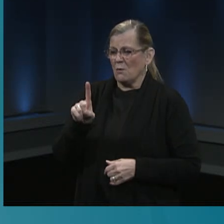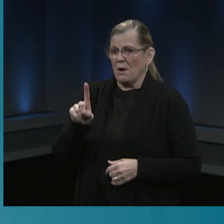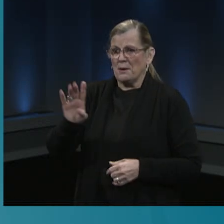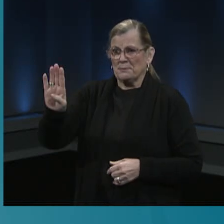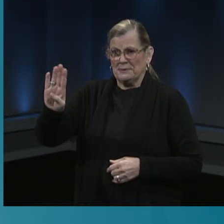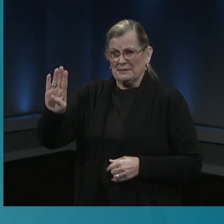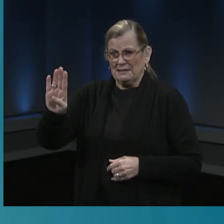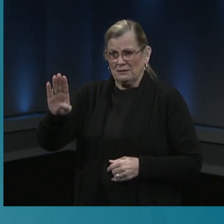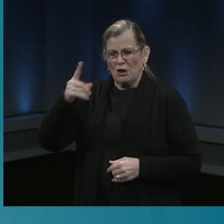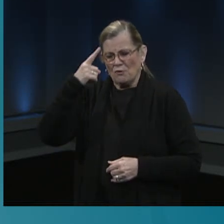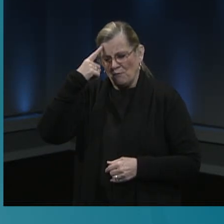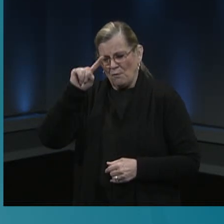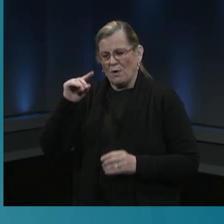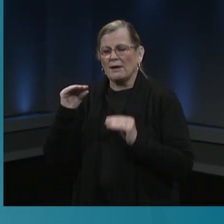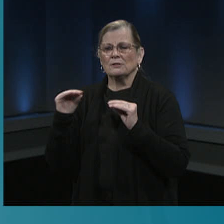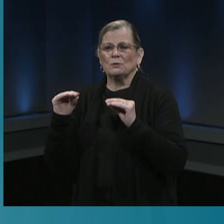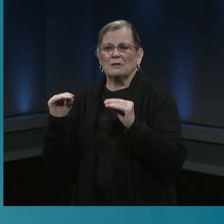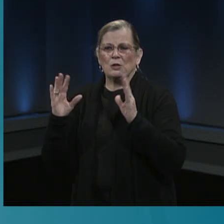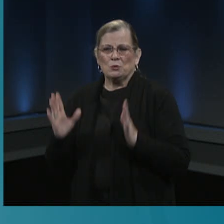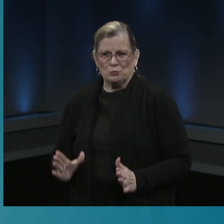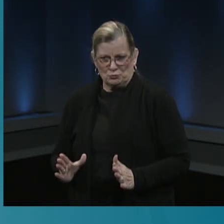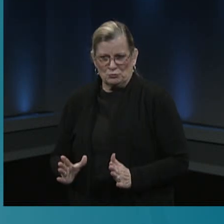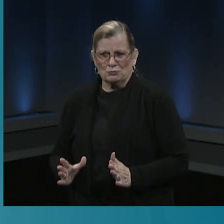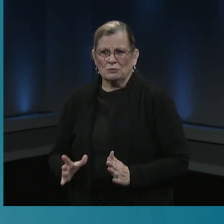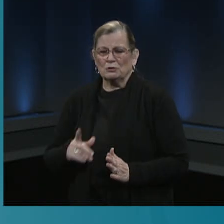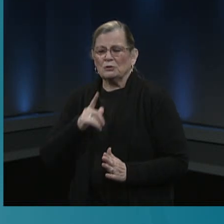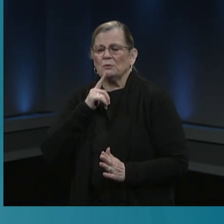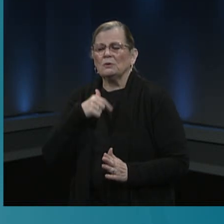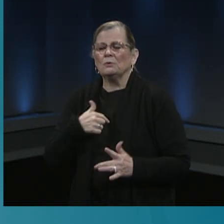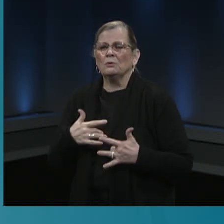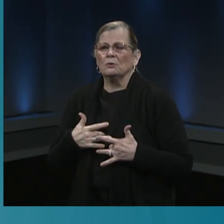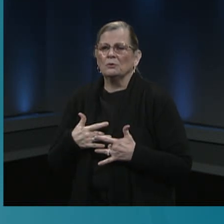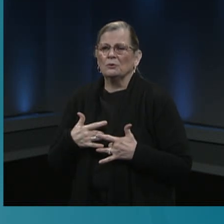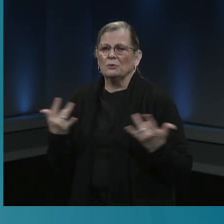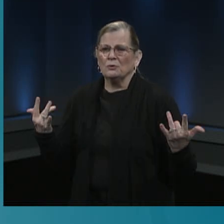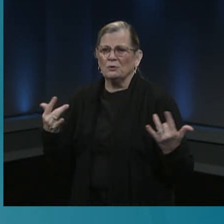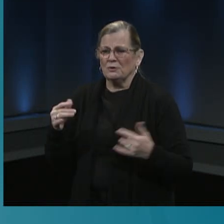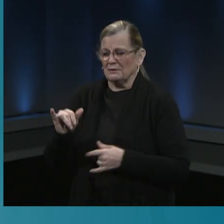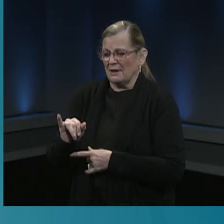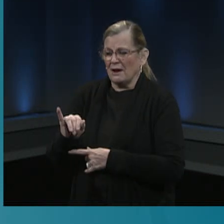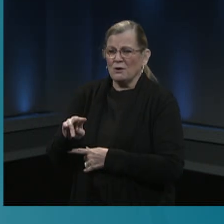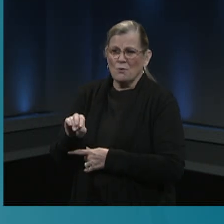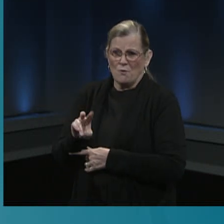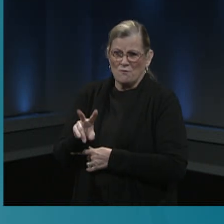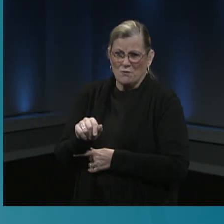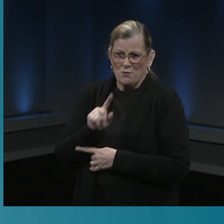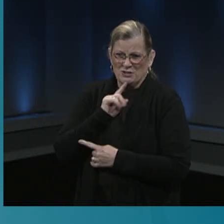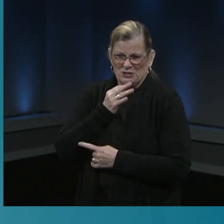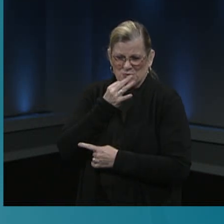on educators. And again, we are delighted that ANOVA will be working to get all of FCPS